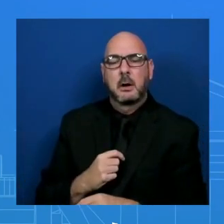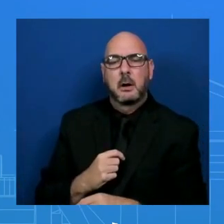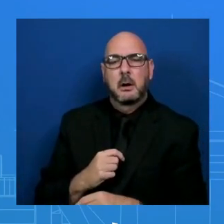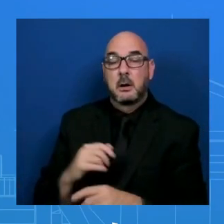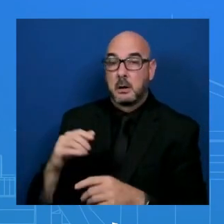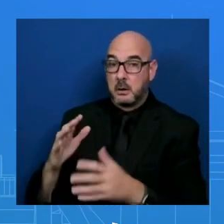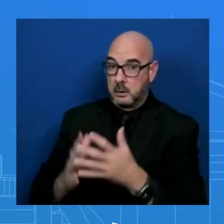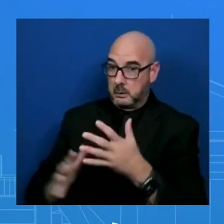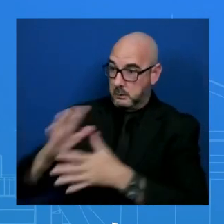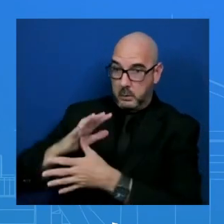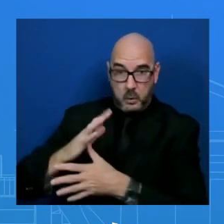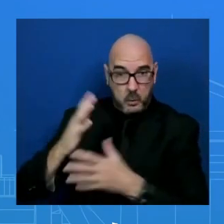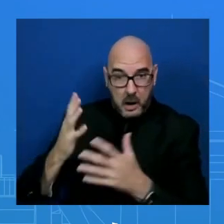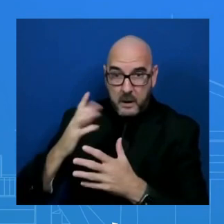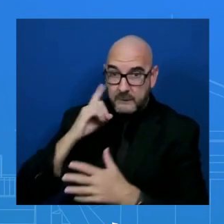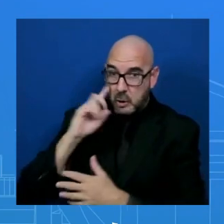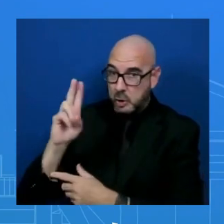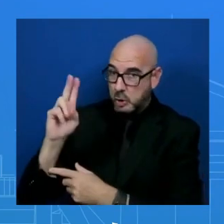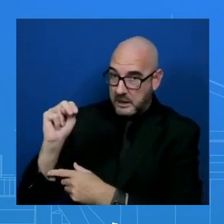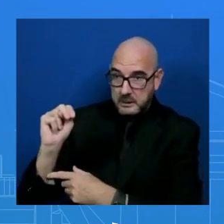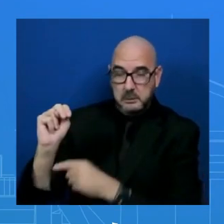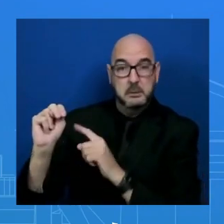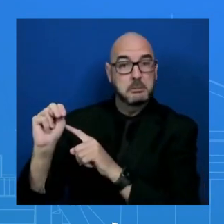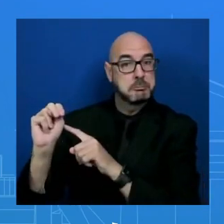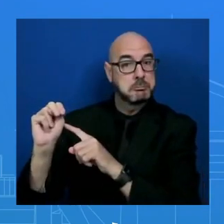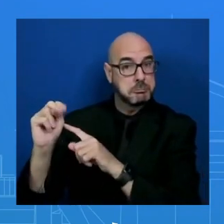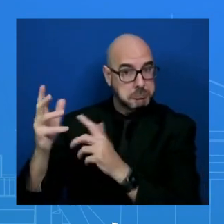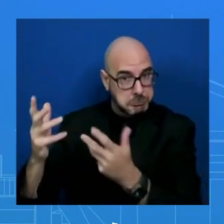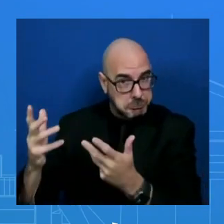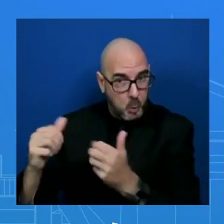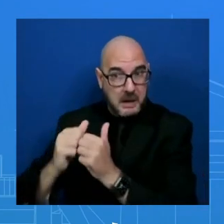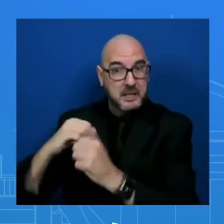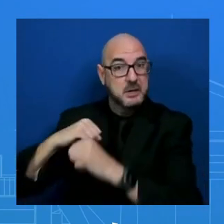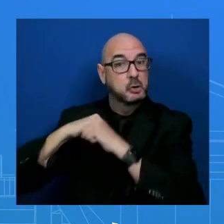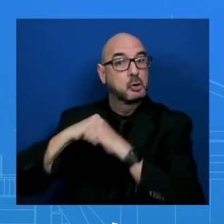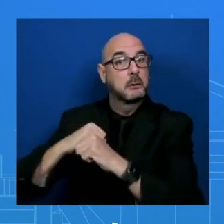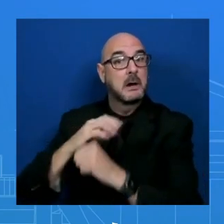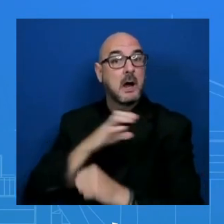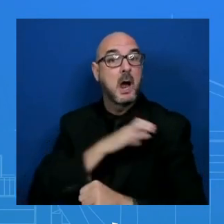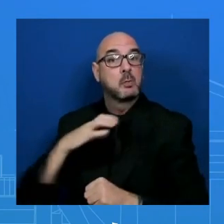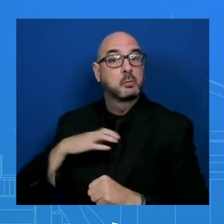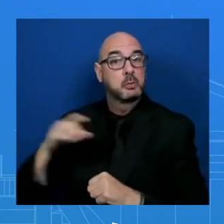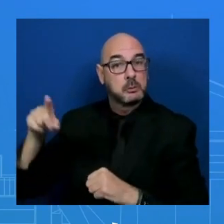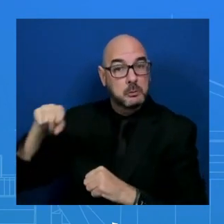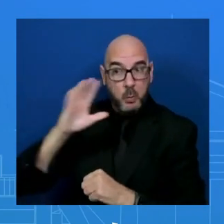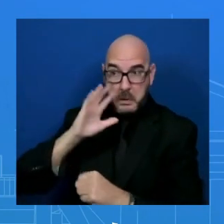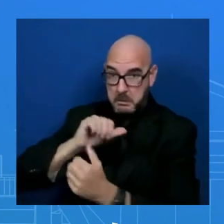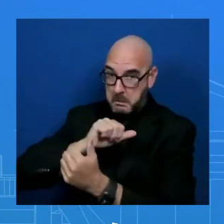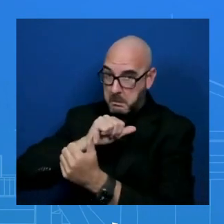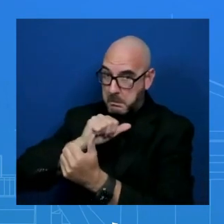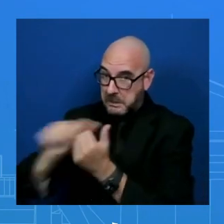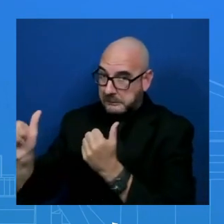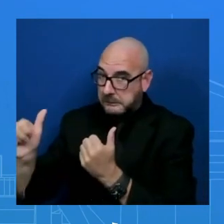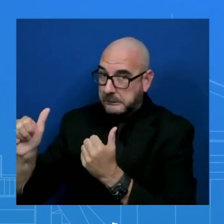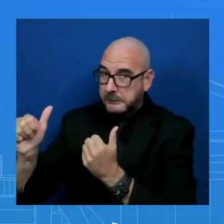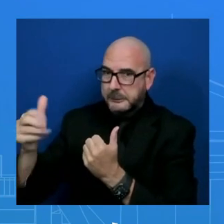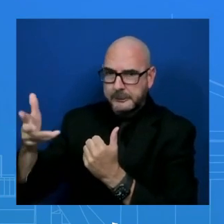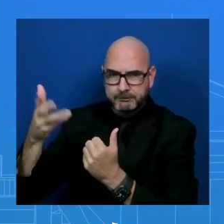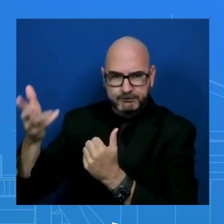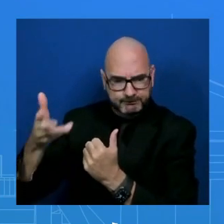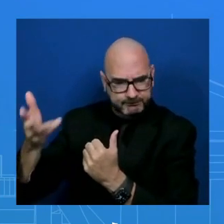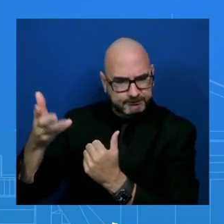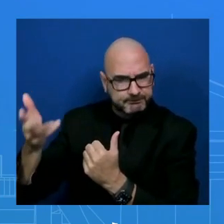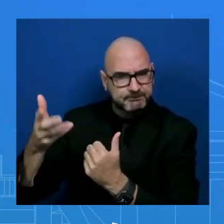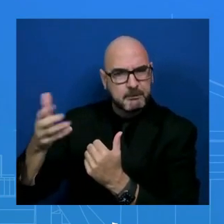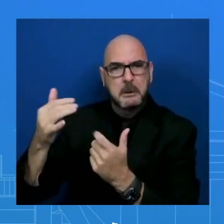resolution through the Security Council that would operationalize a multilateral force